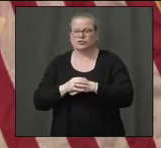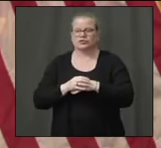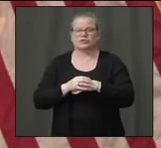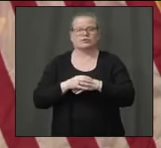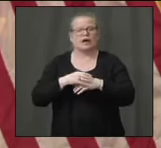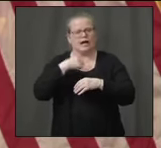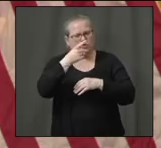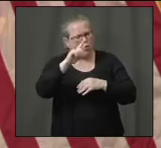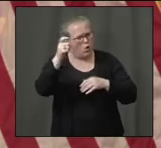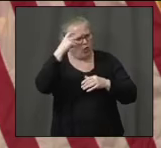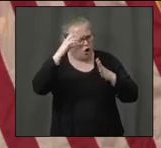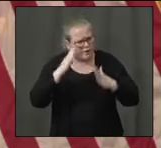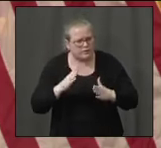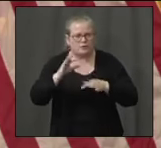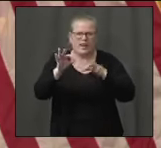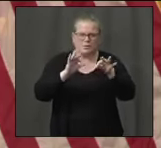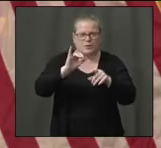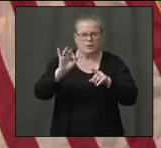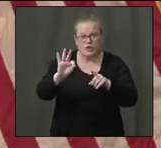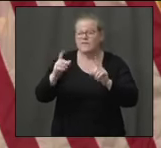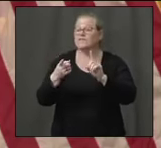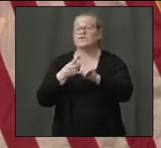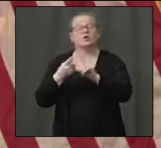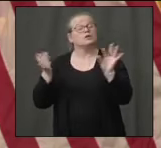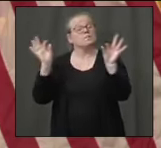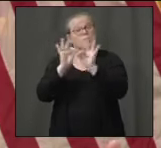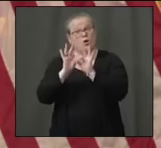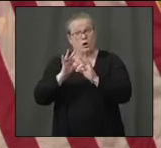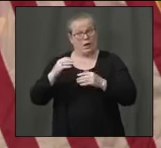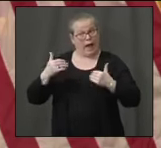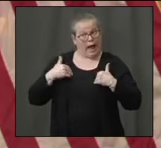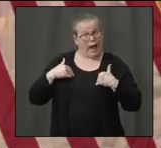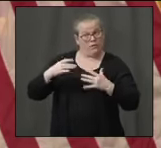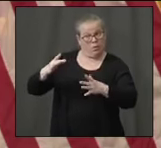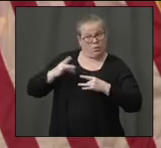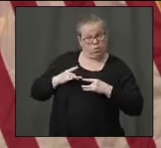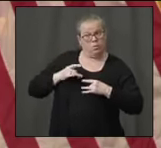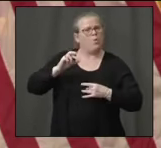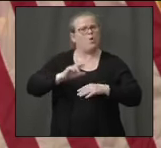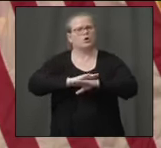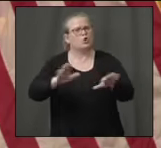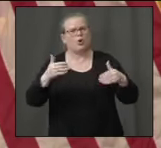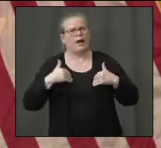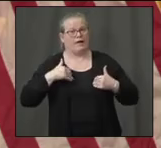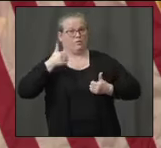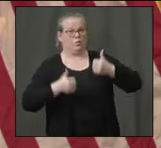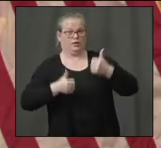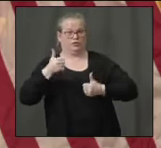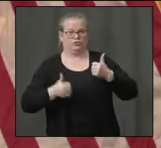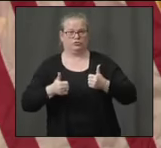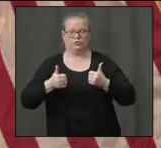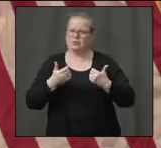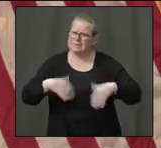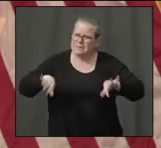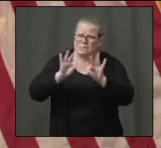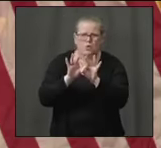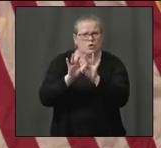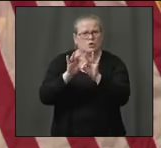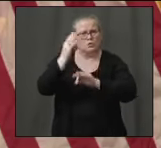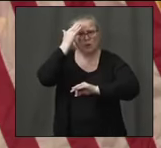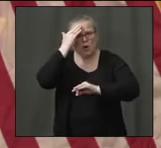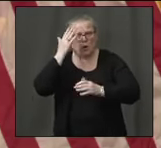information is, are you infected or not? And so, the numbers that the governor and Jeff brought forward was to talk about